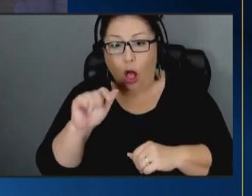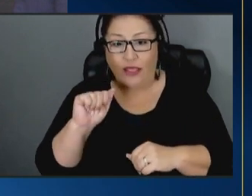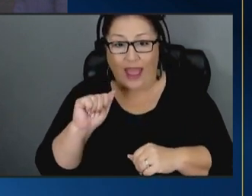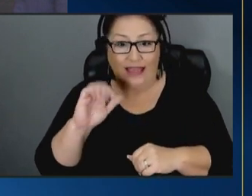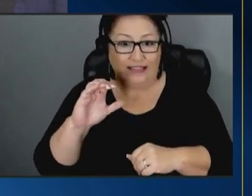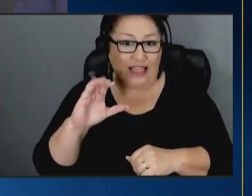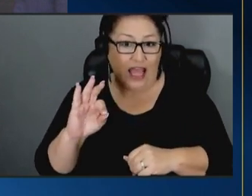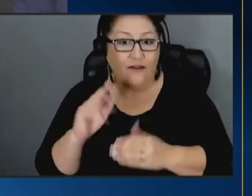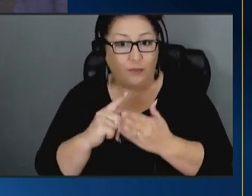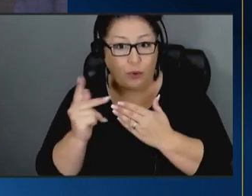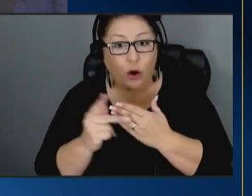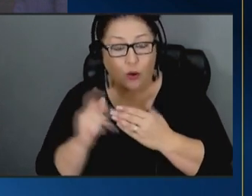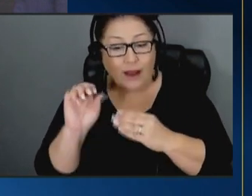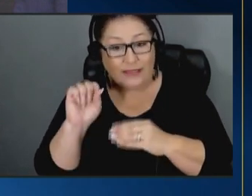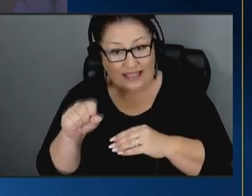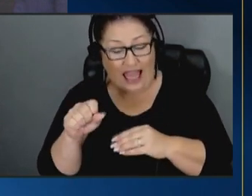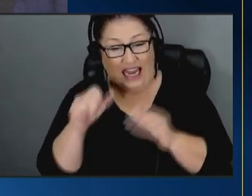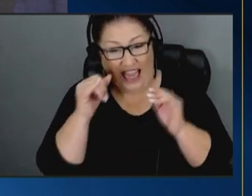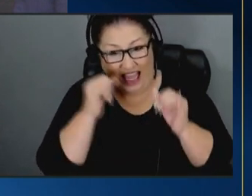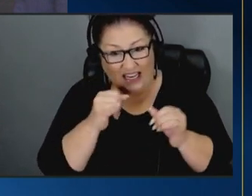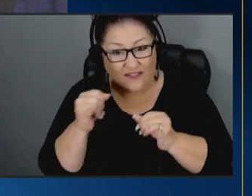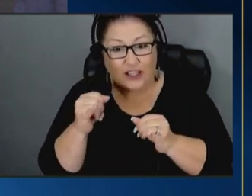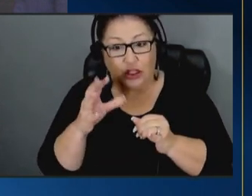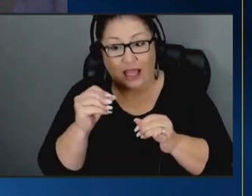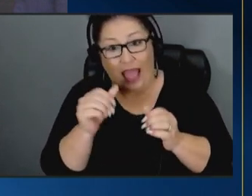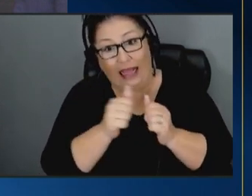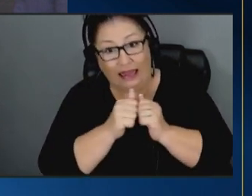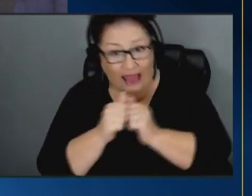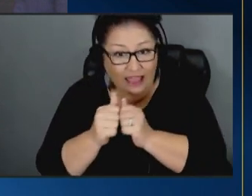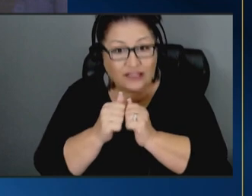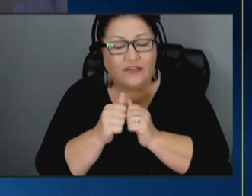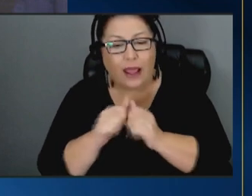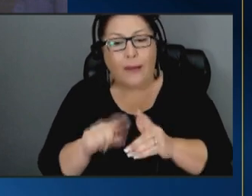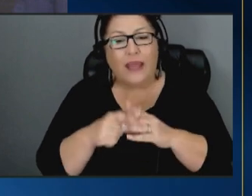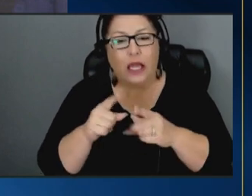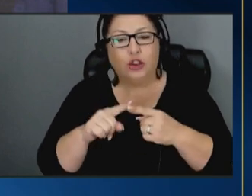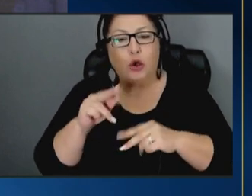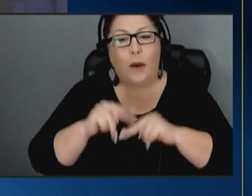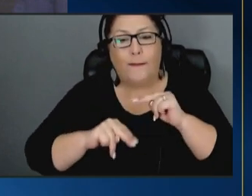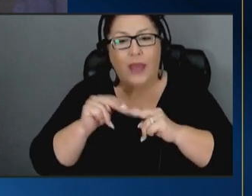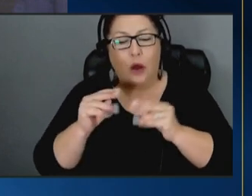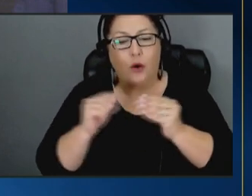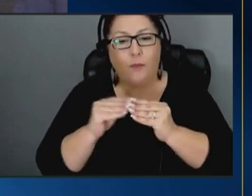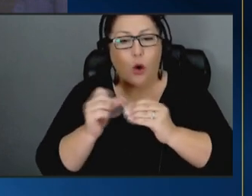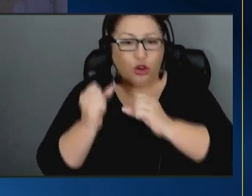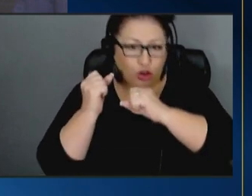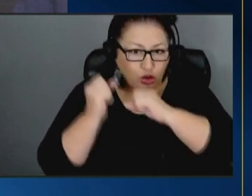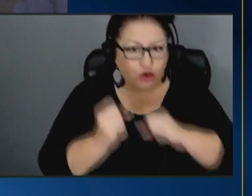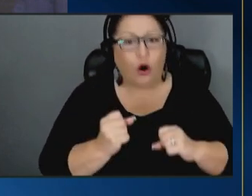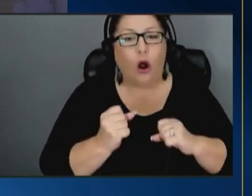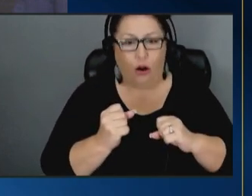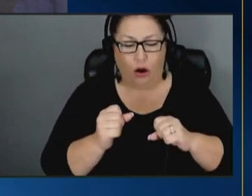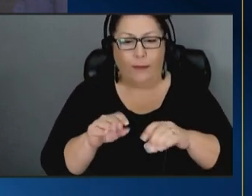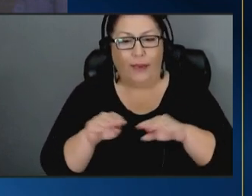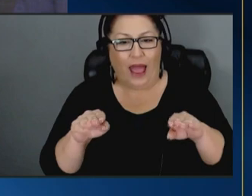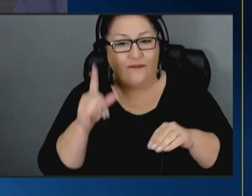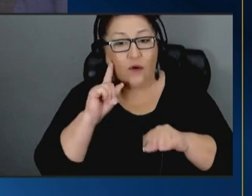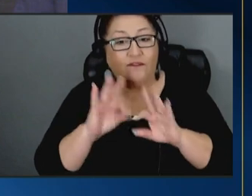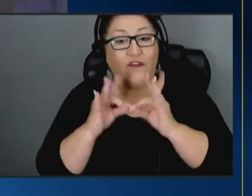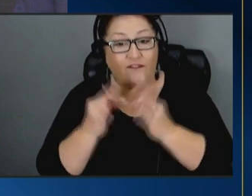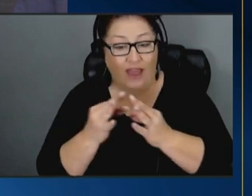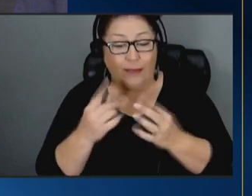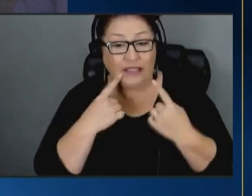uh can individually and collectively uh begin to build a much stronger uh platform for families to be